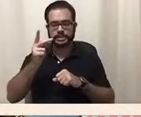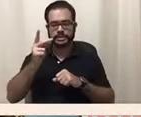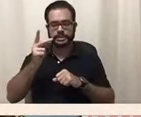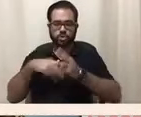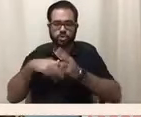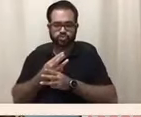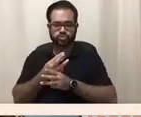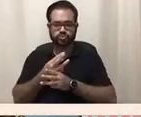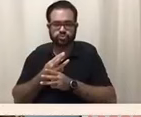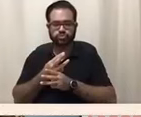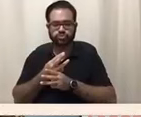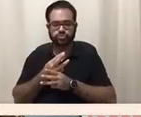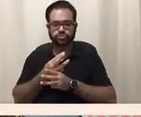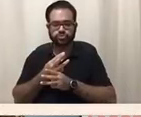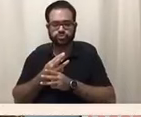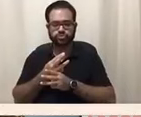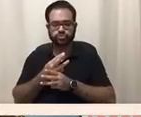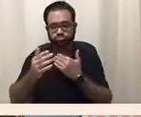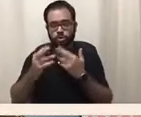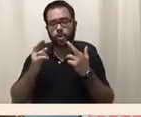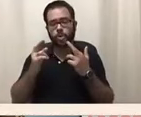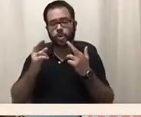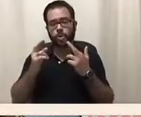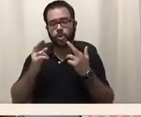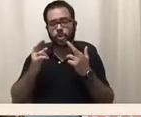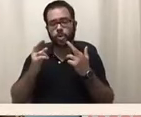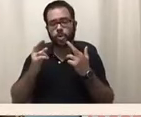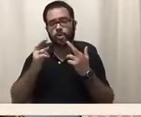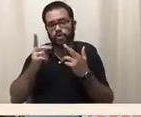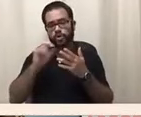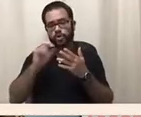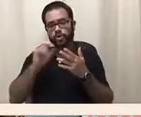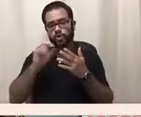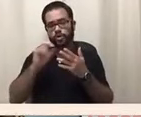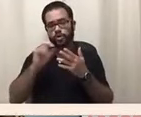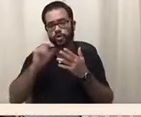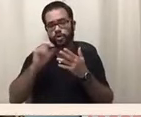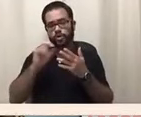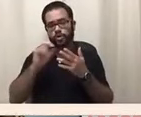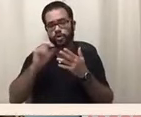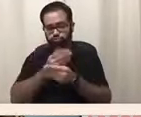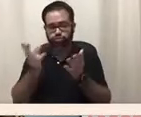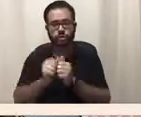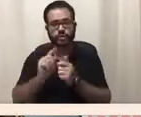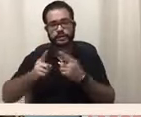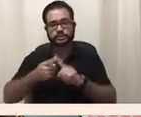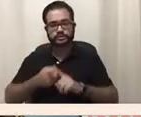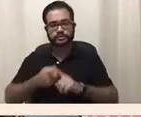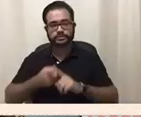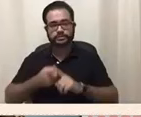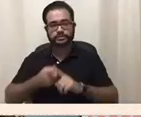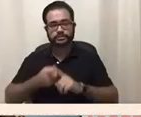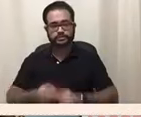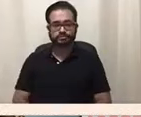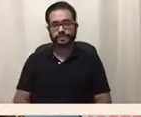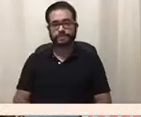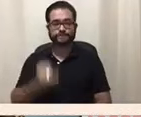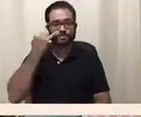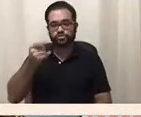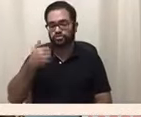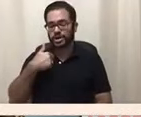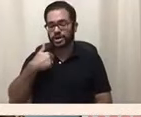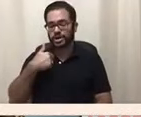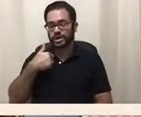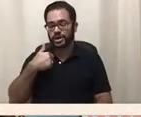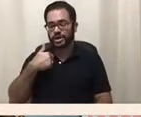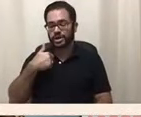Hopefully you'll share it with a friend. Otherwise, if you have any questions or concerns, feel free to reach us reach out to